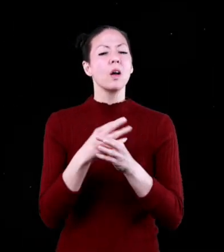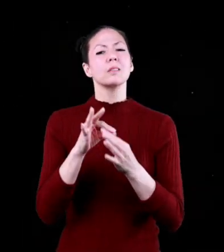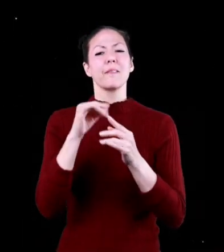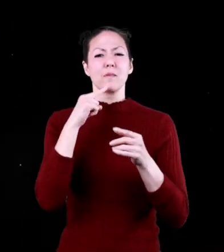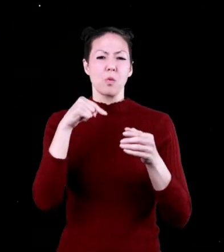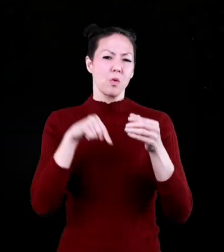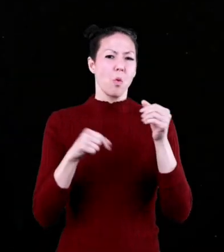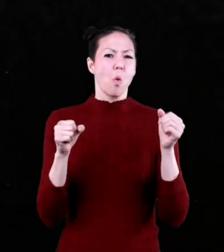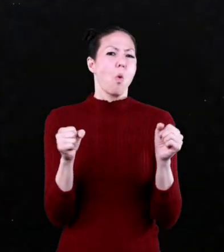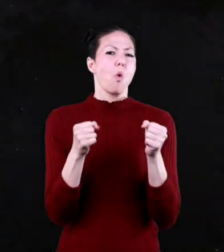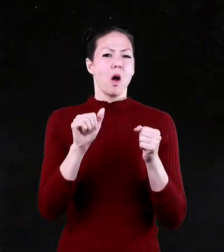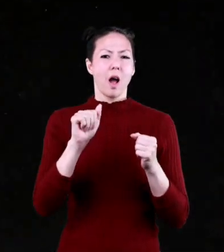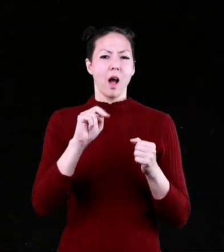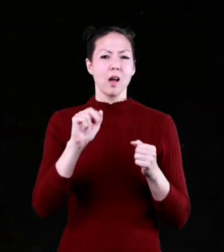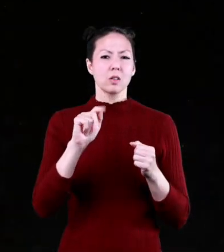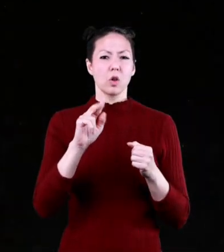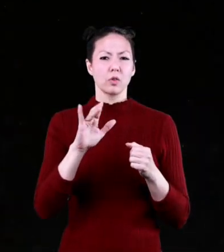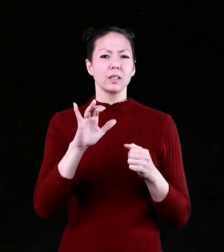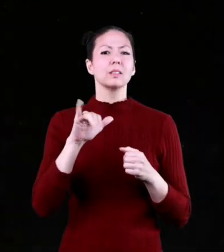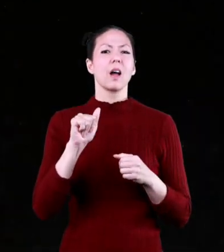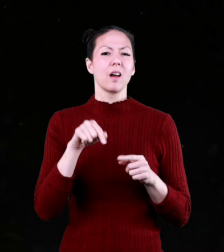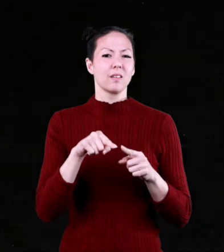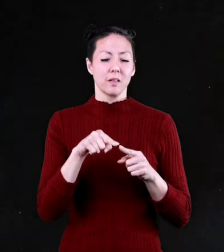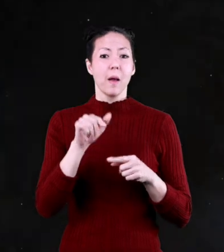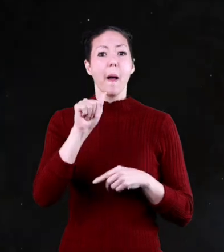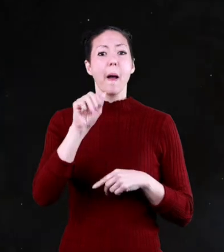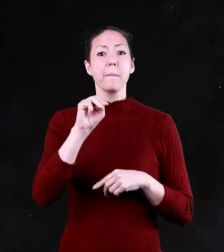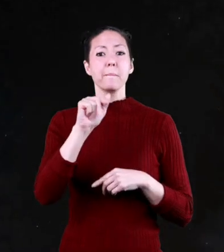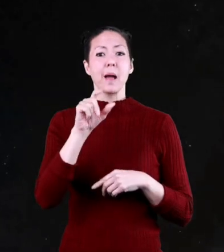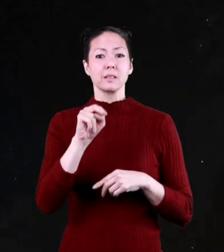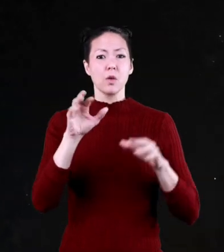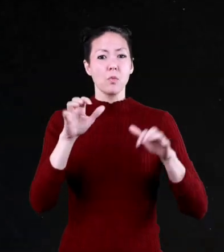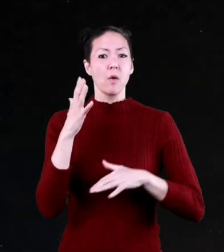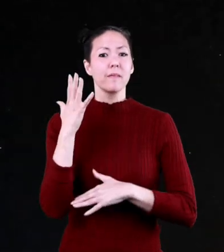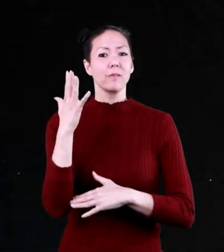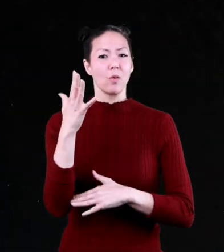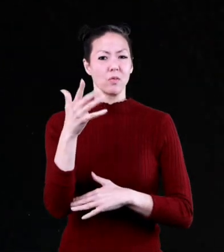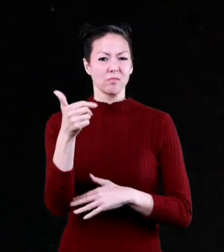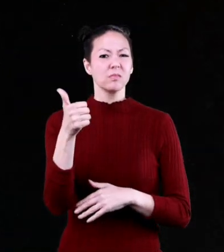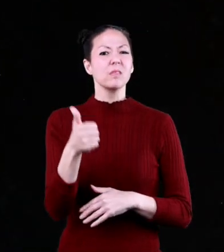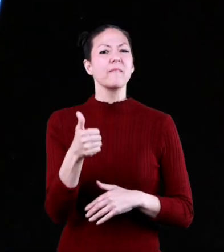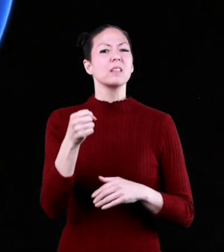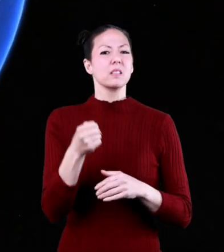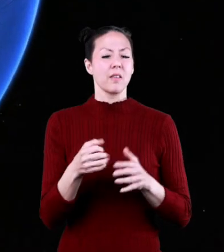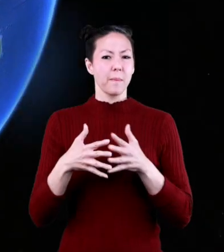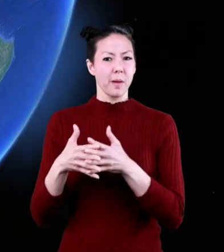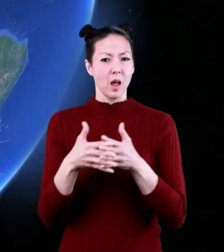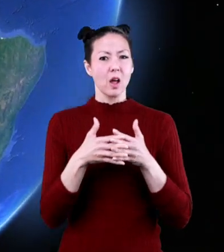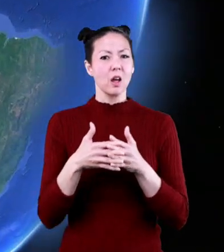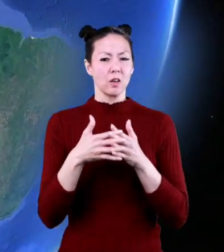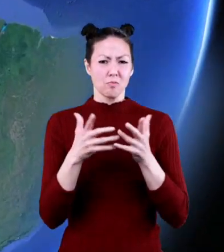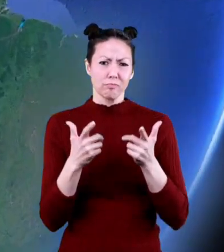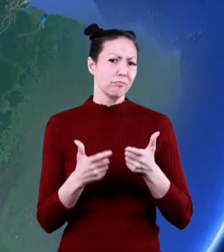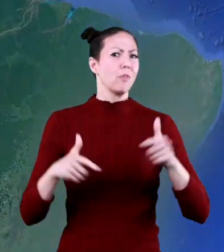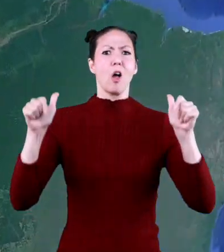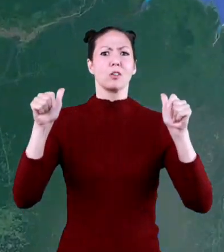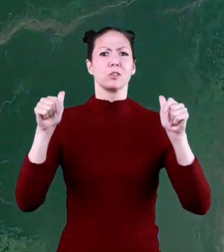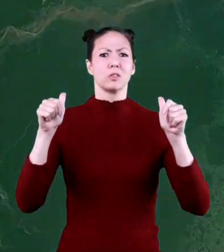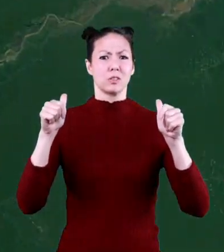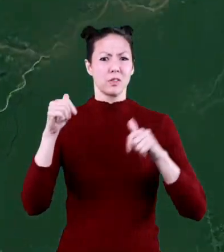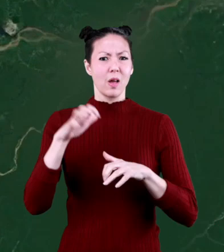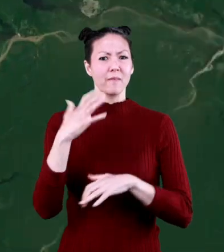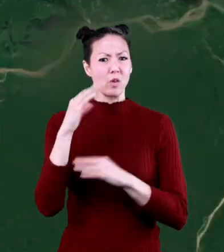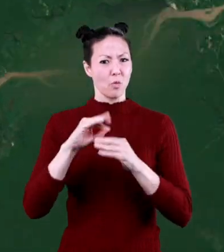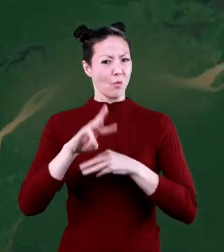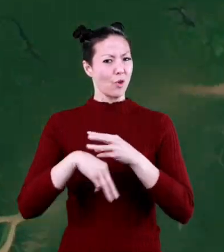world, except for Antarctica. The Amazon rainforest in South America is the world's